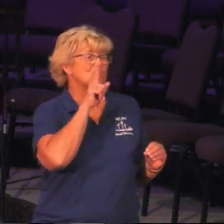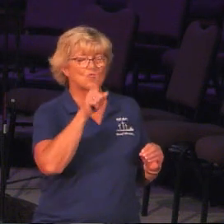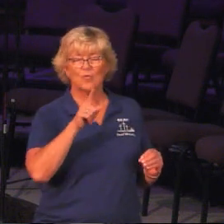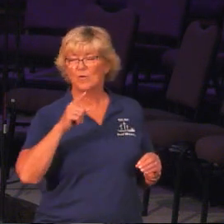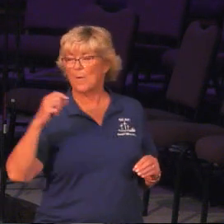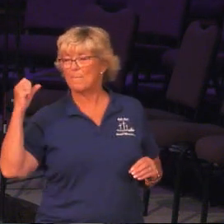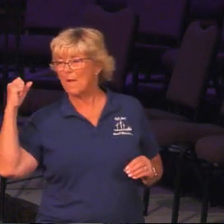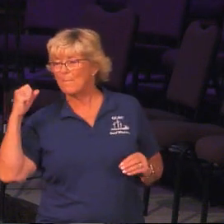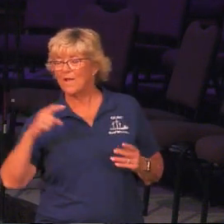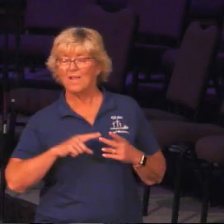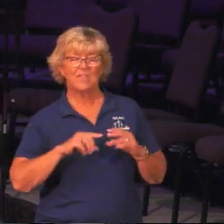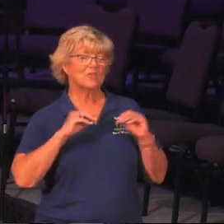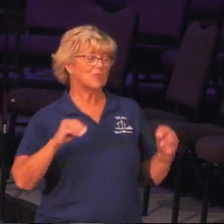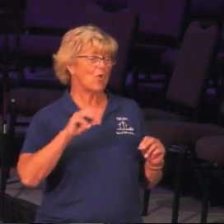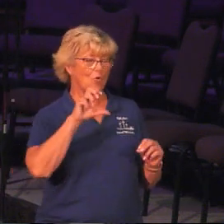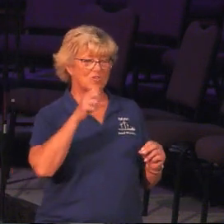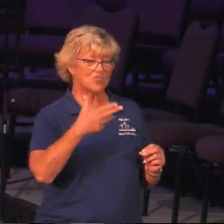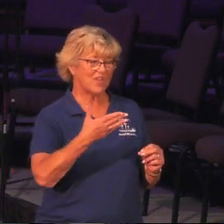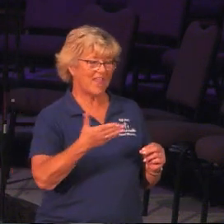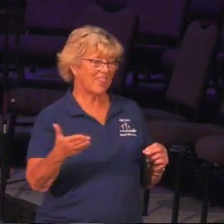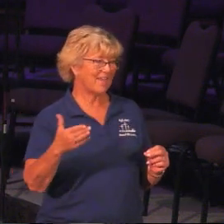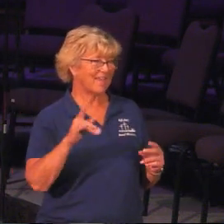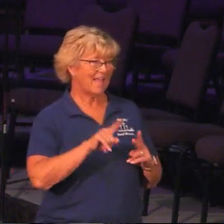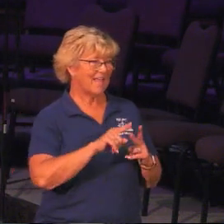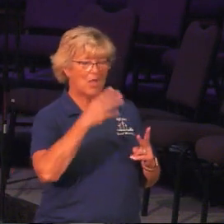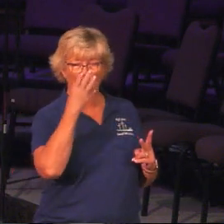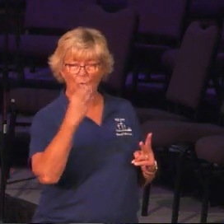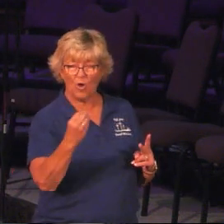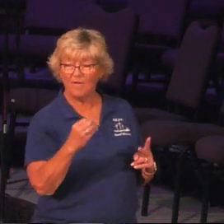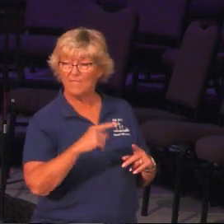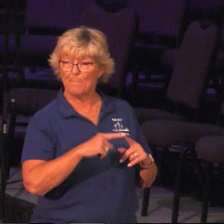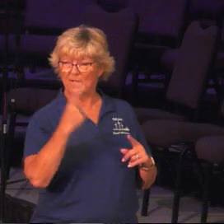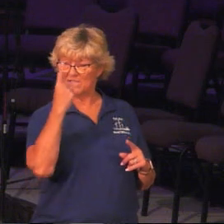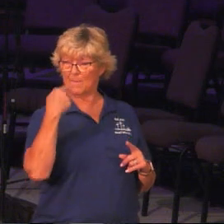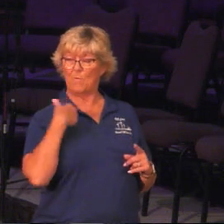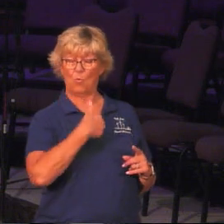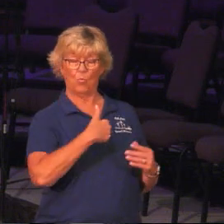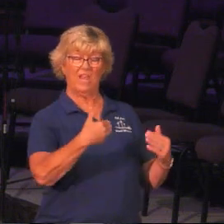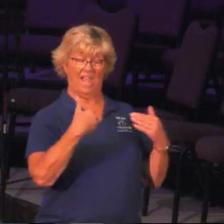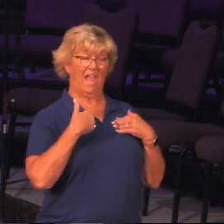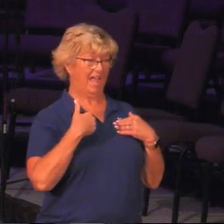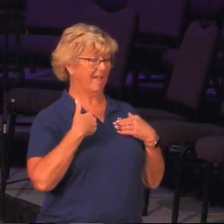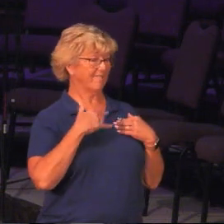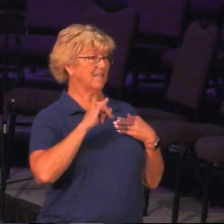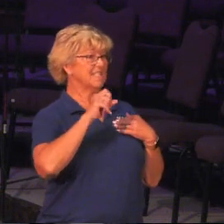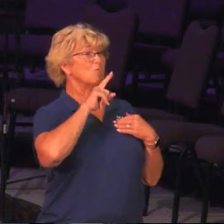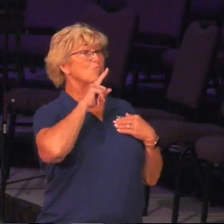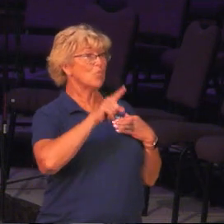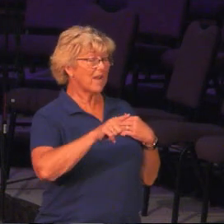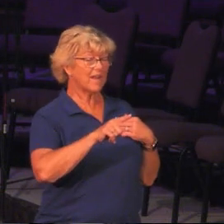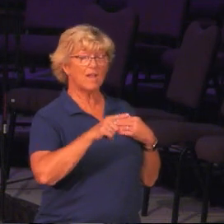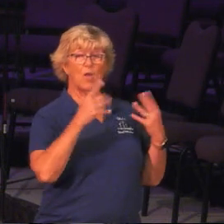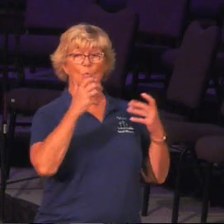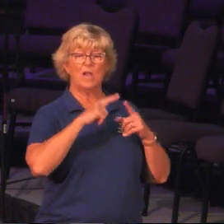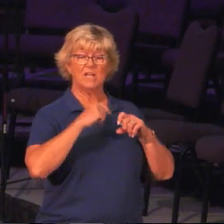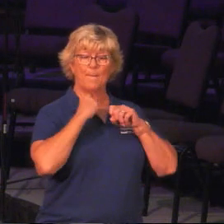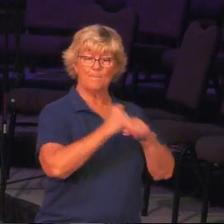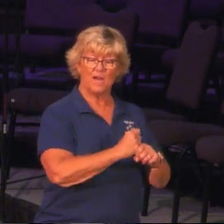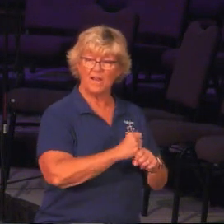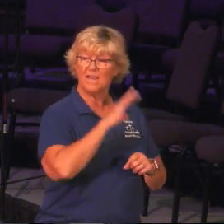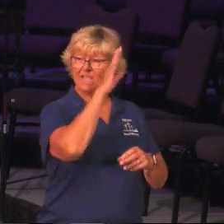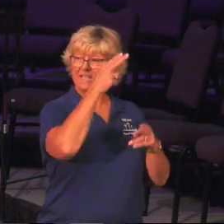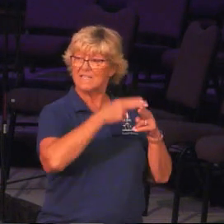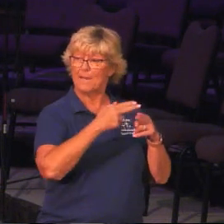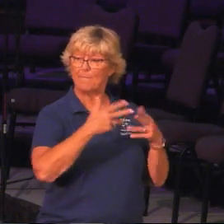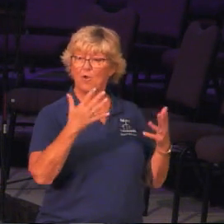Bad Wolf. I said, but there is someone that we do have that is real, that is wanting to protect us, and his